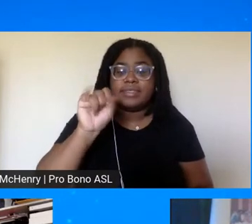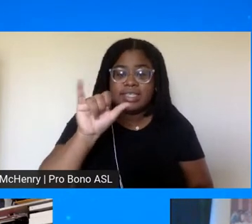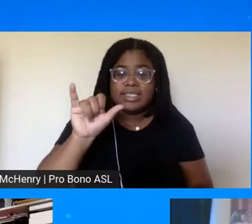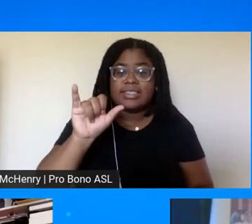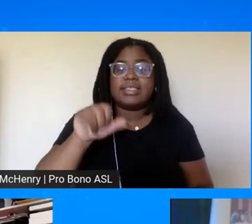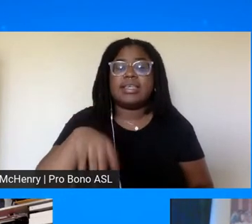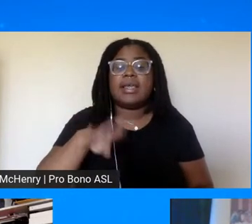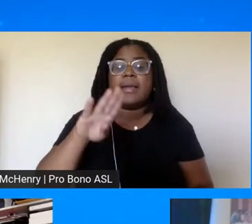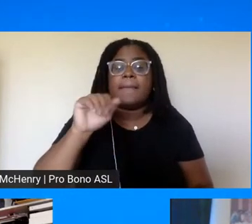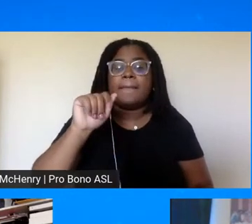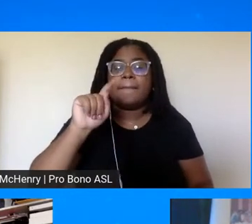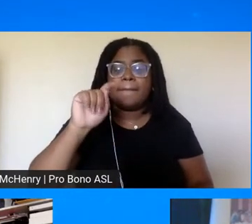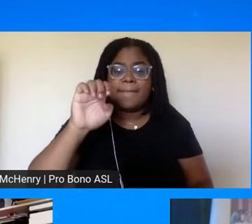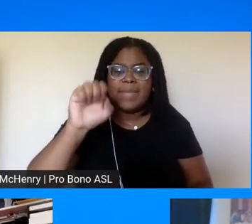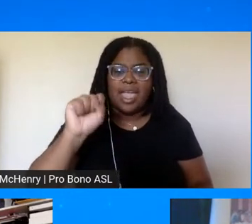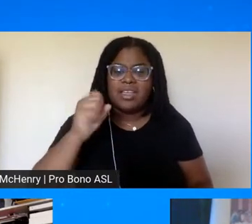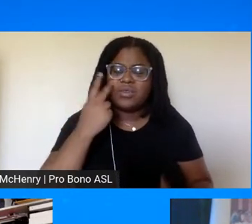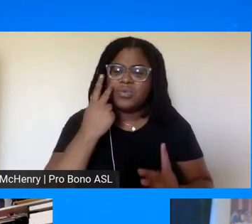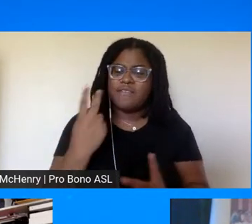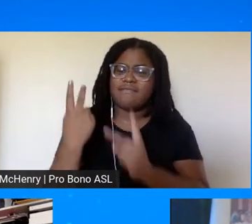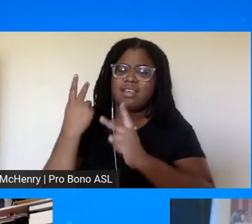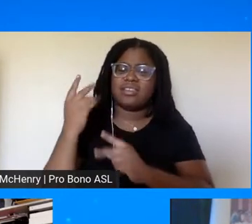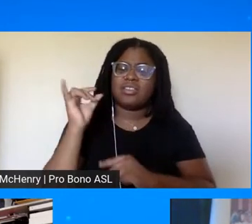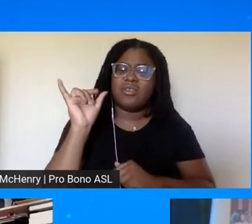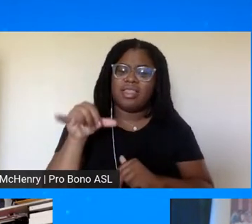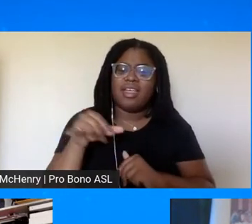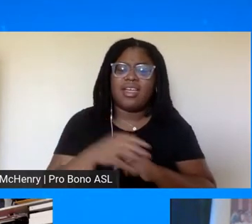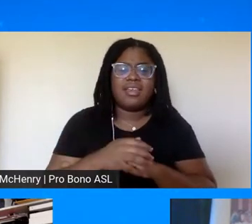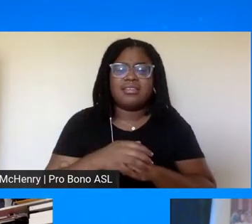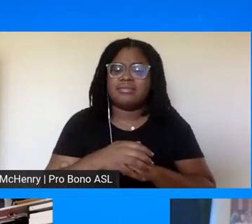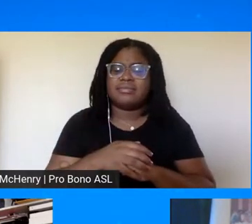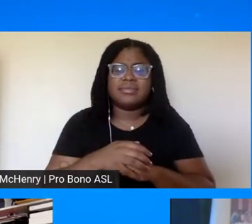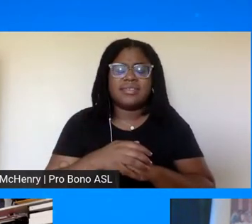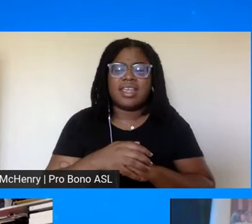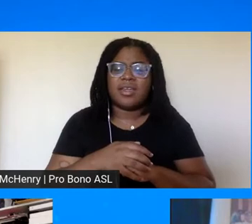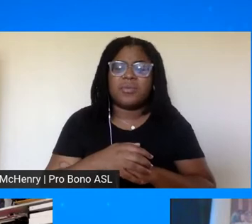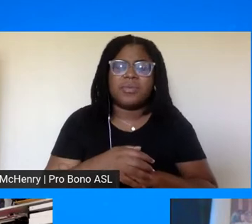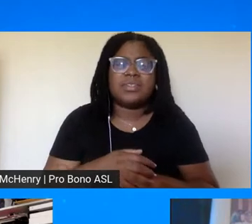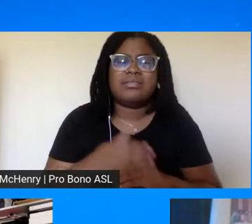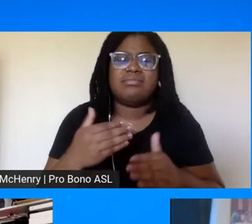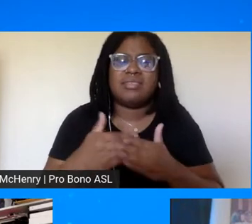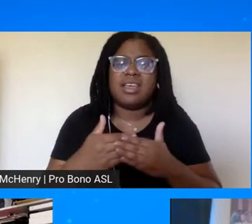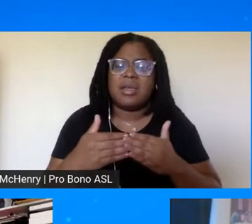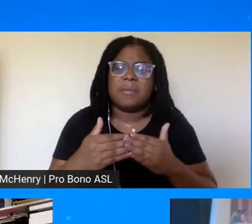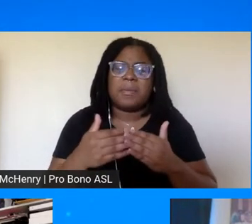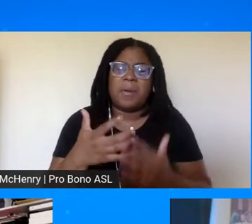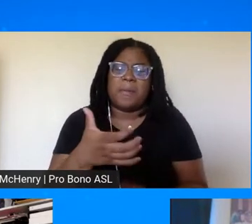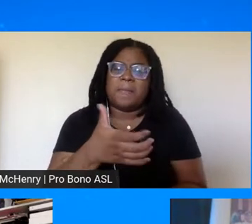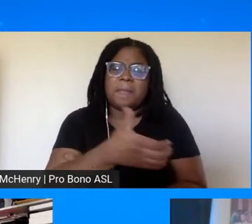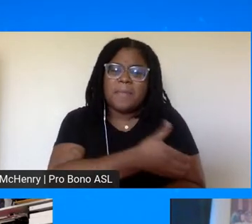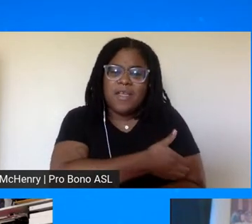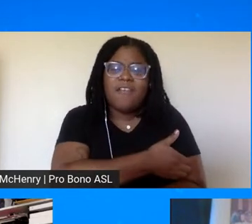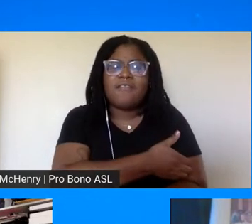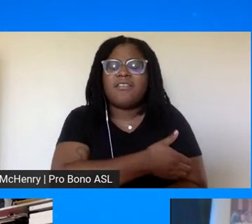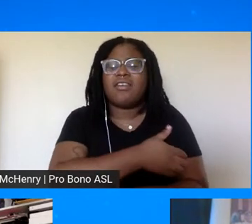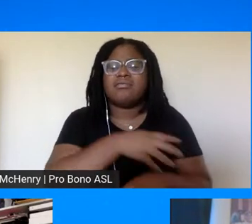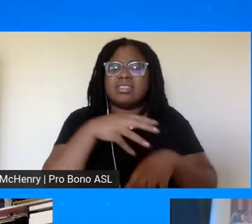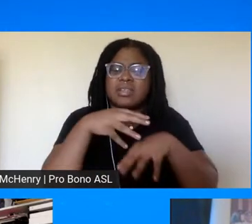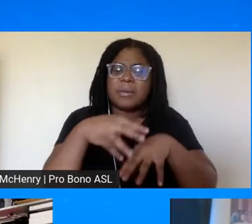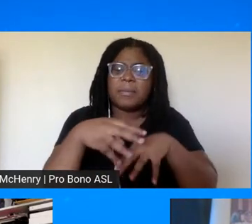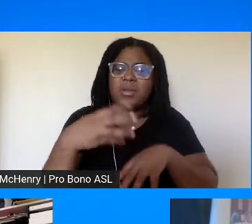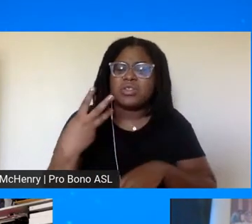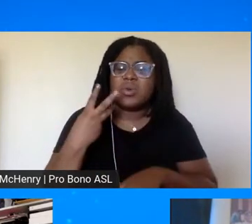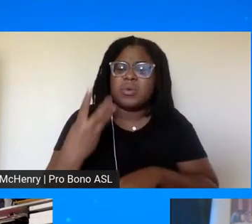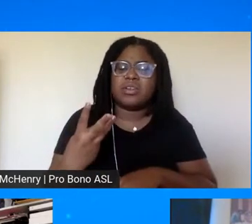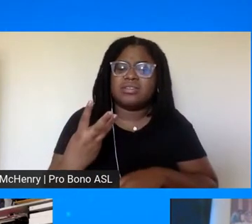it you know in reflecting on it it was almost in a way as powerful as the march on washington was the fact